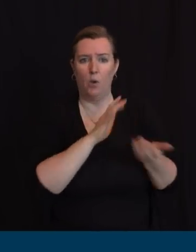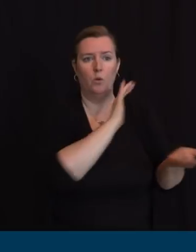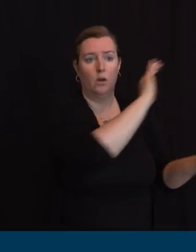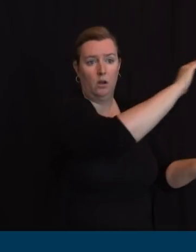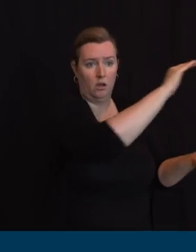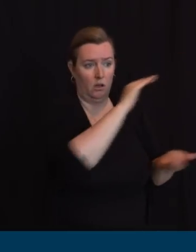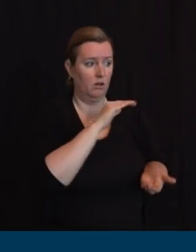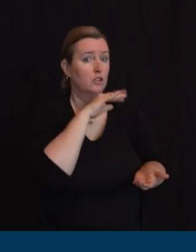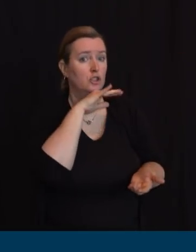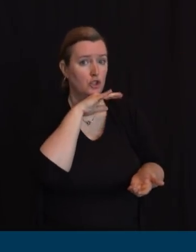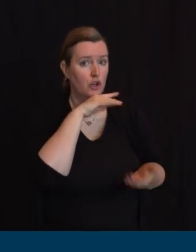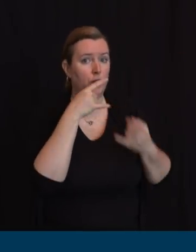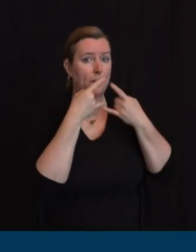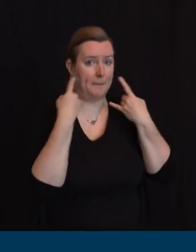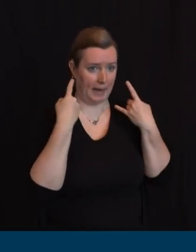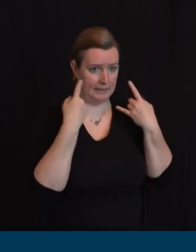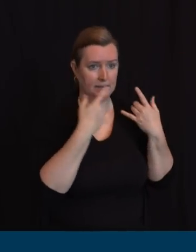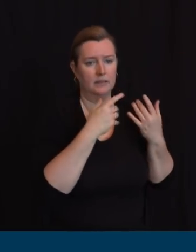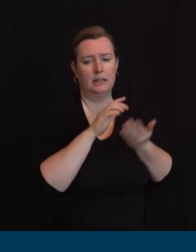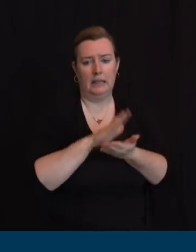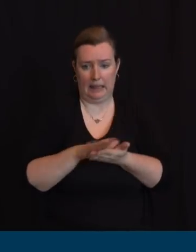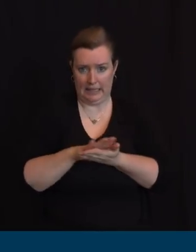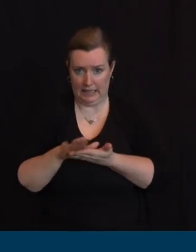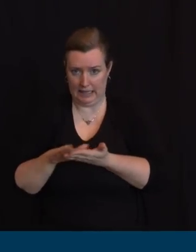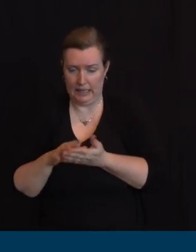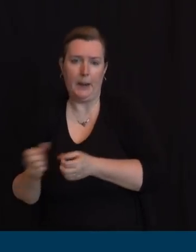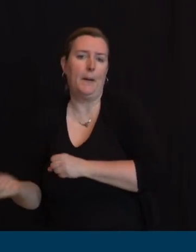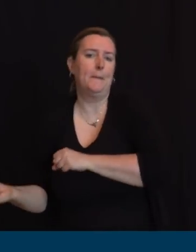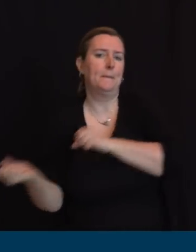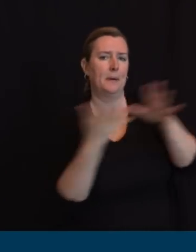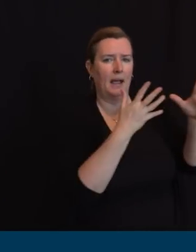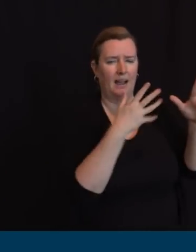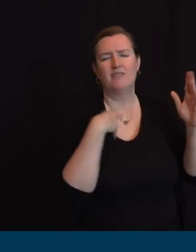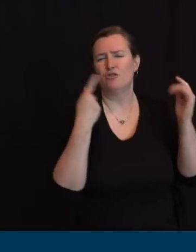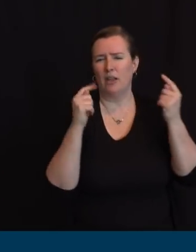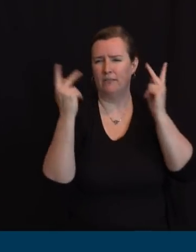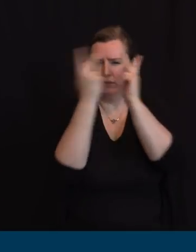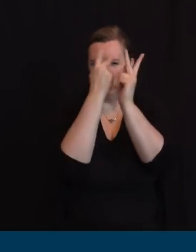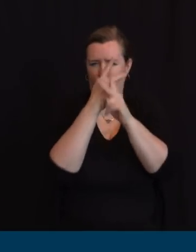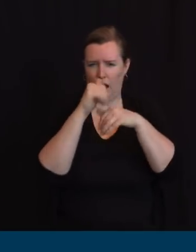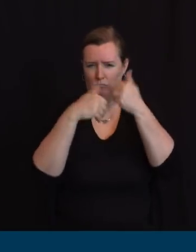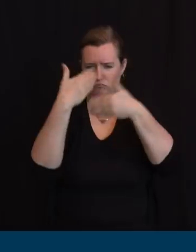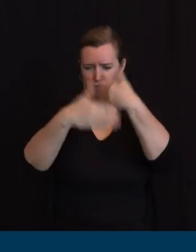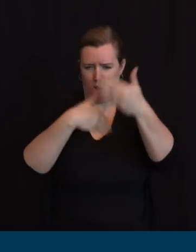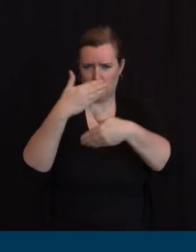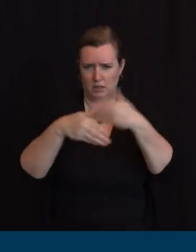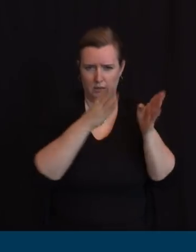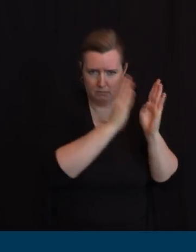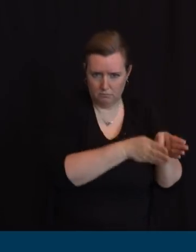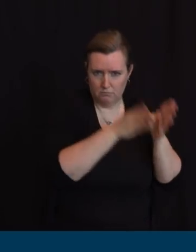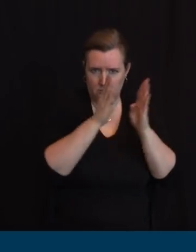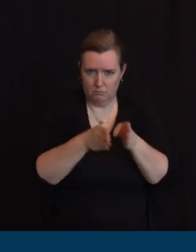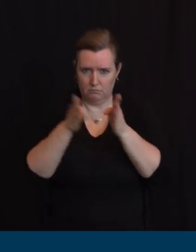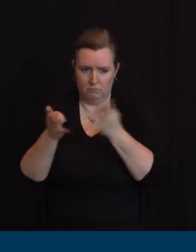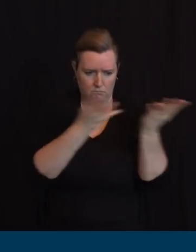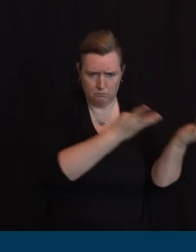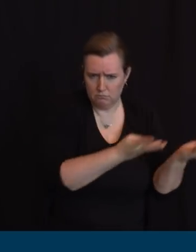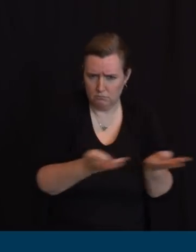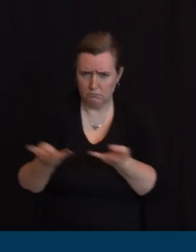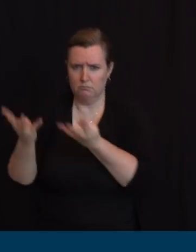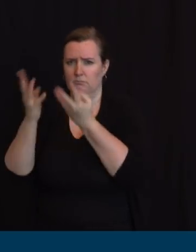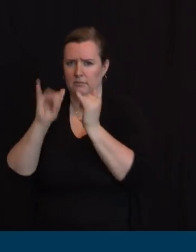thank you you good I gotta remember this moment sir in the back you got any no